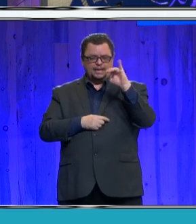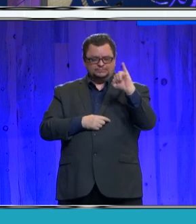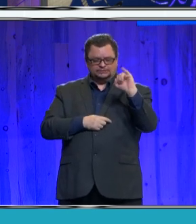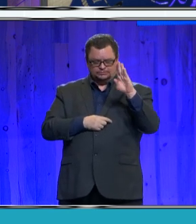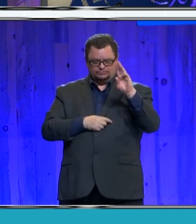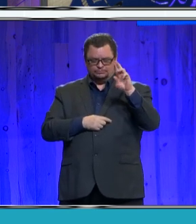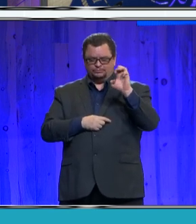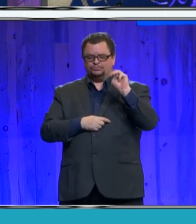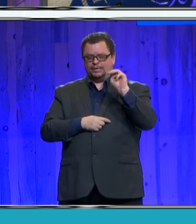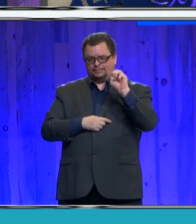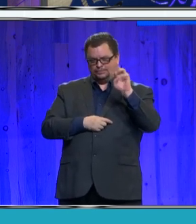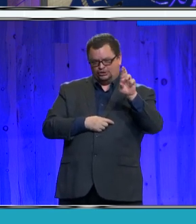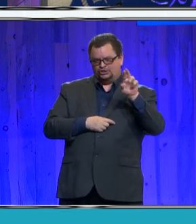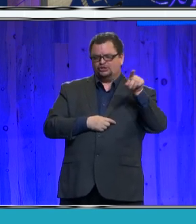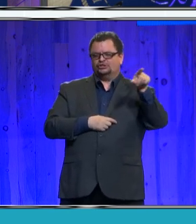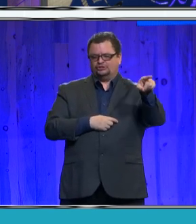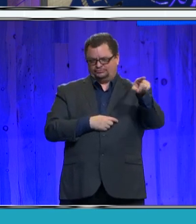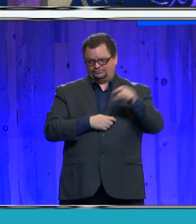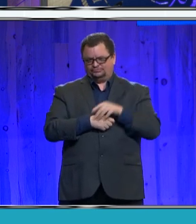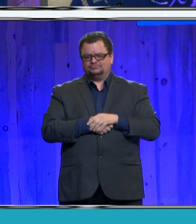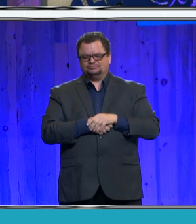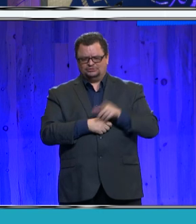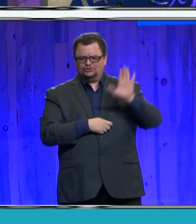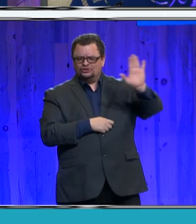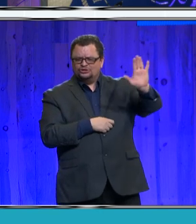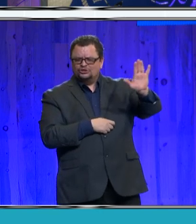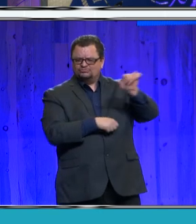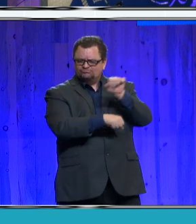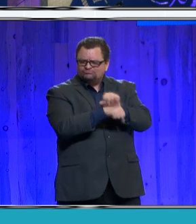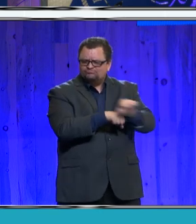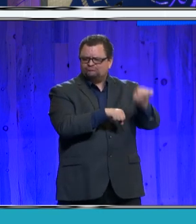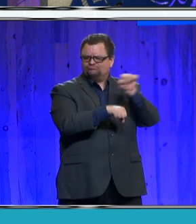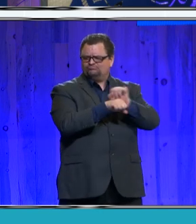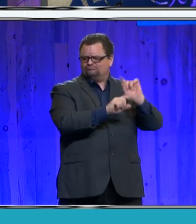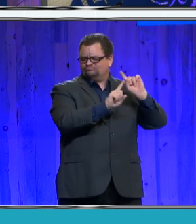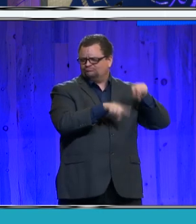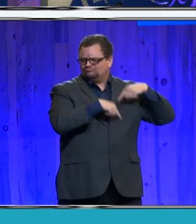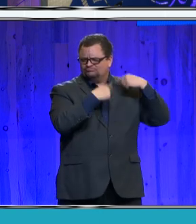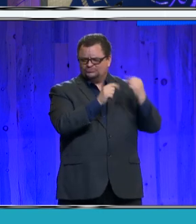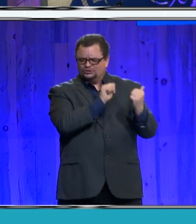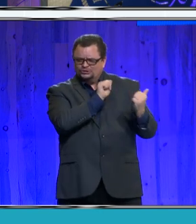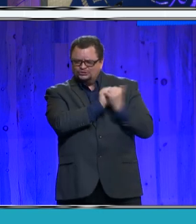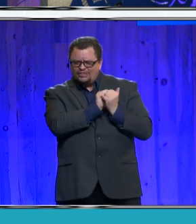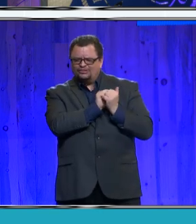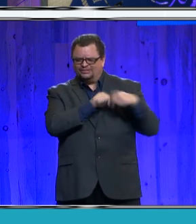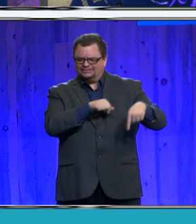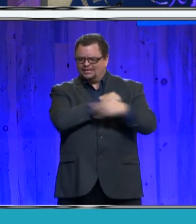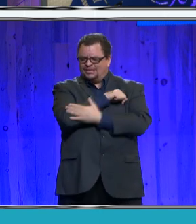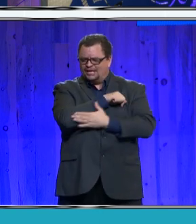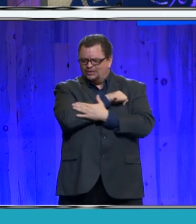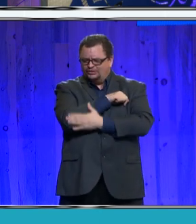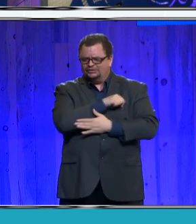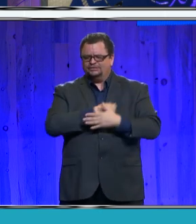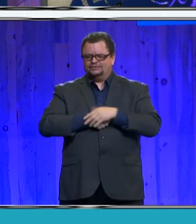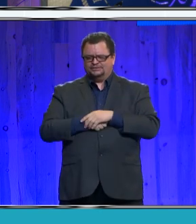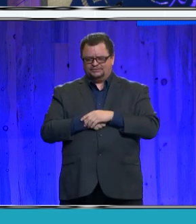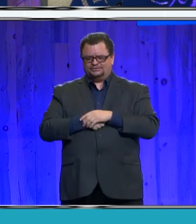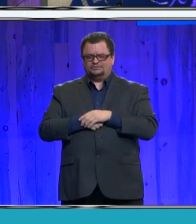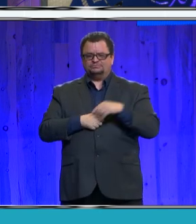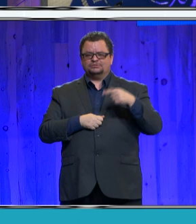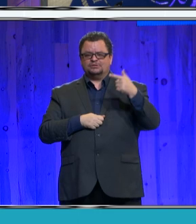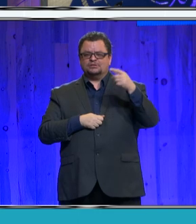and public-private partnerships. To Lajinos Gonzalez, for your support of veterans, getting people back to work,